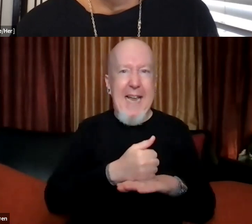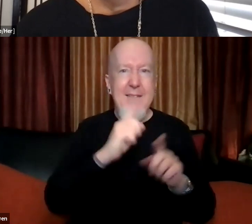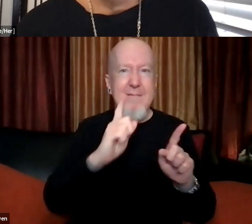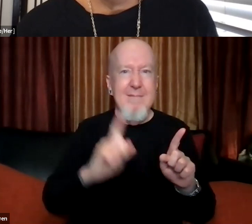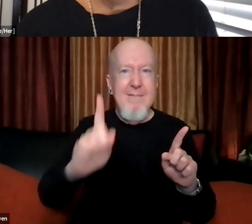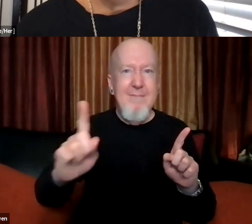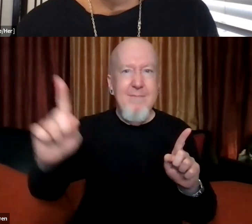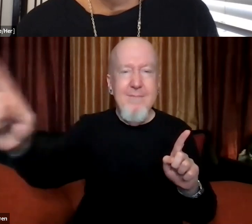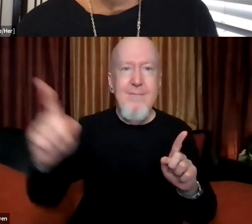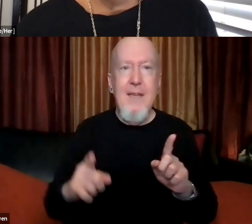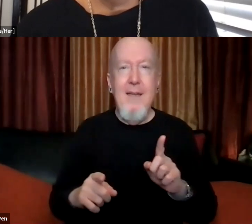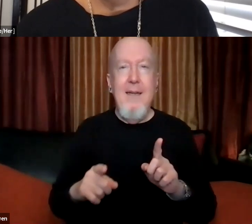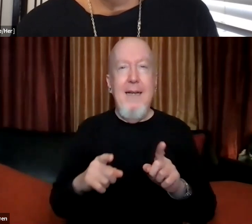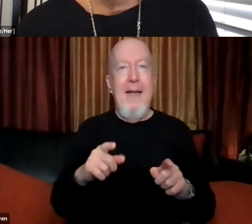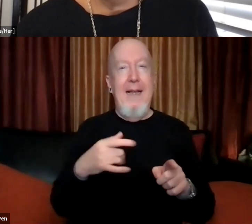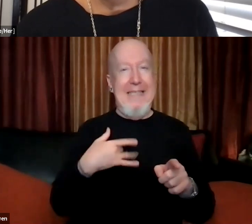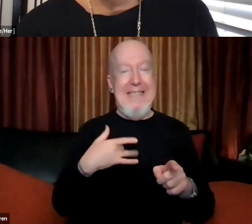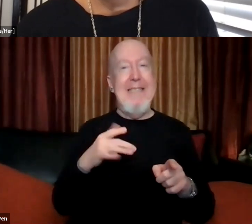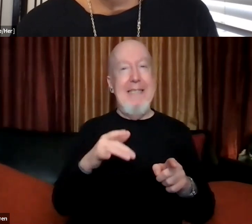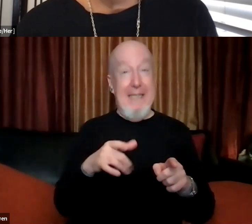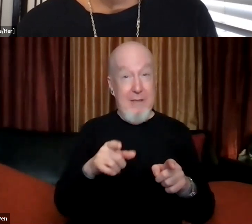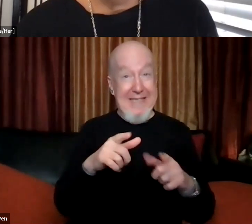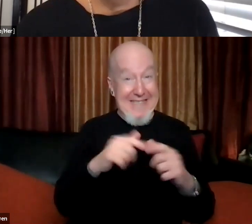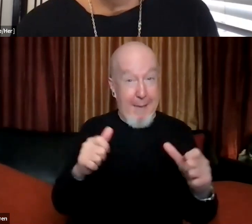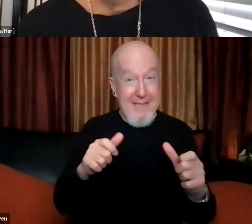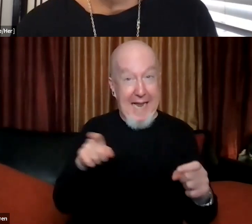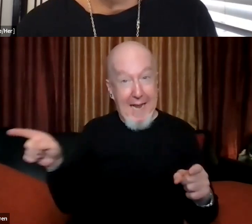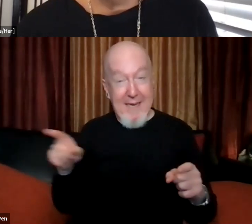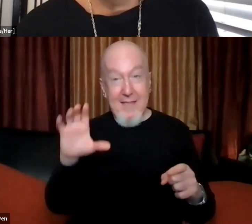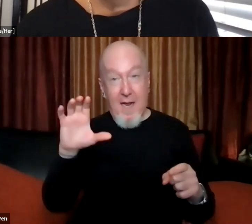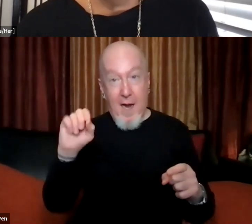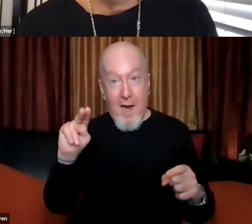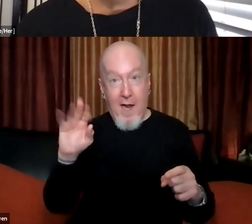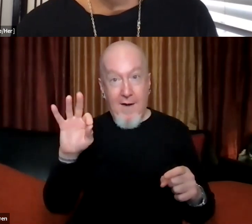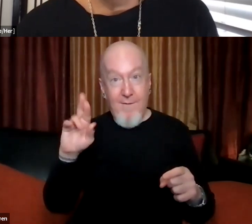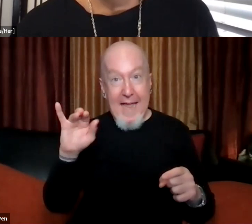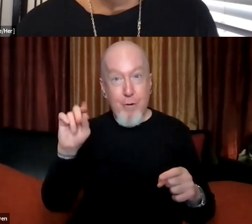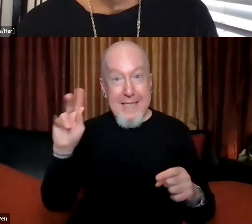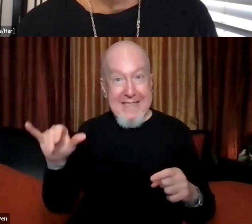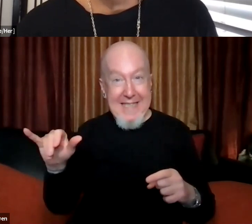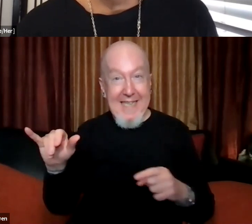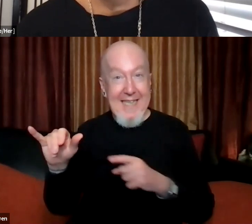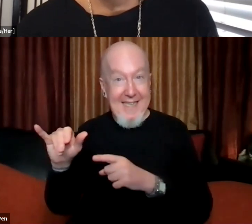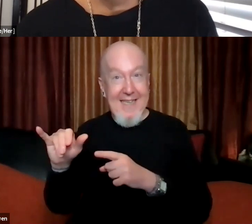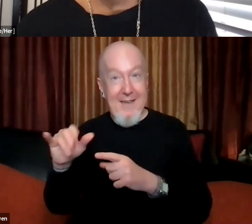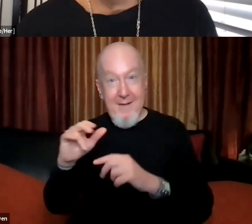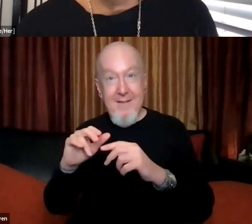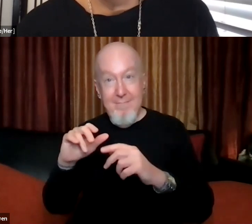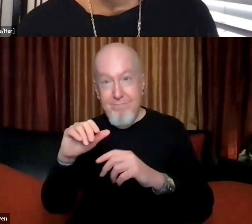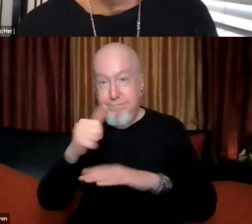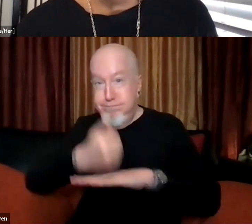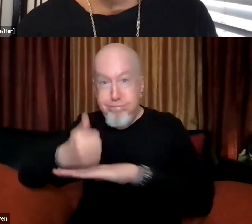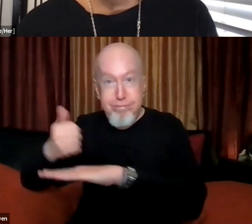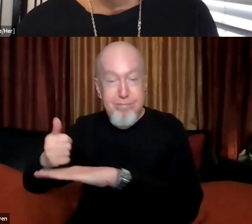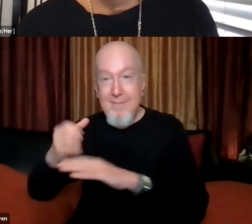upsurge in memorialization of the Confederacy is happening. So I think there's also something going on in the early 20th century, um, that is